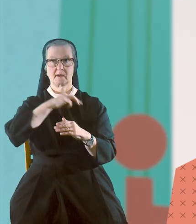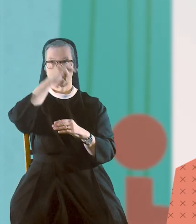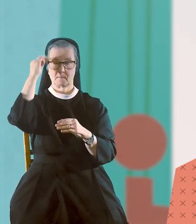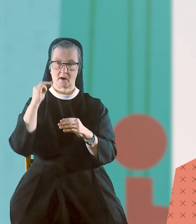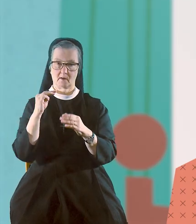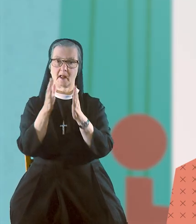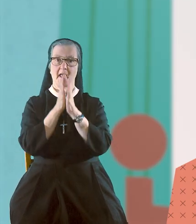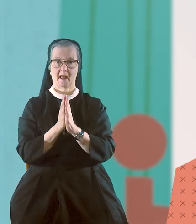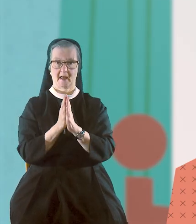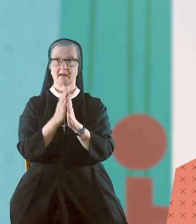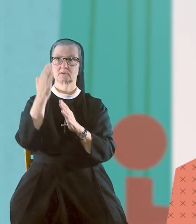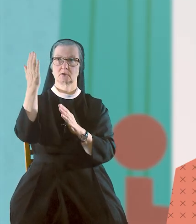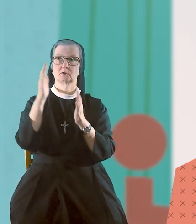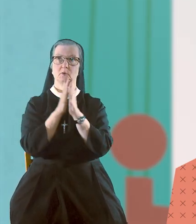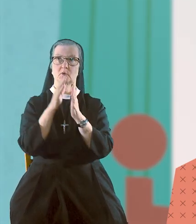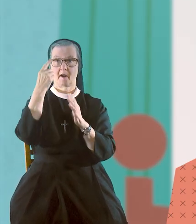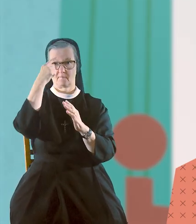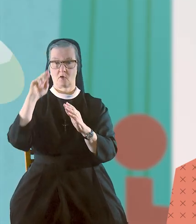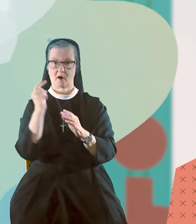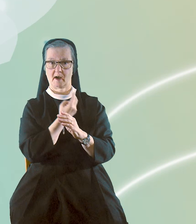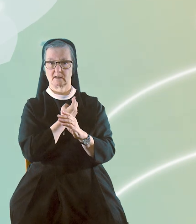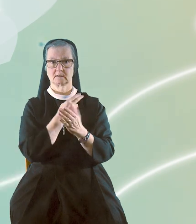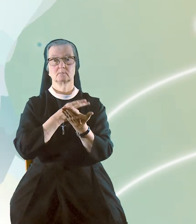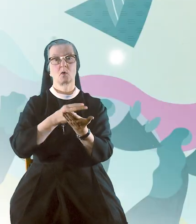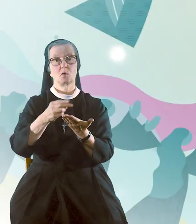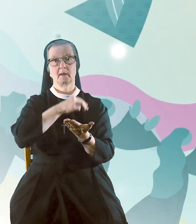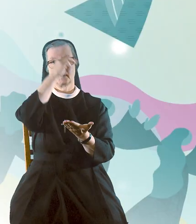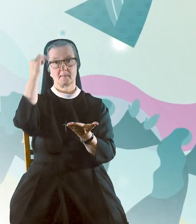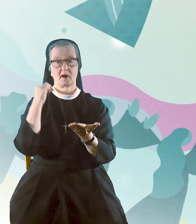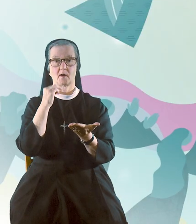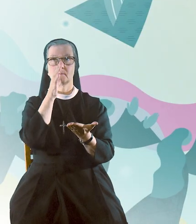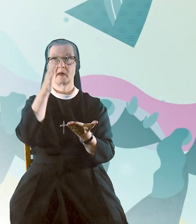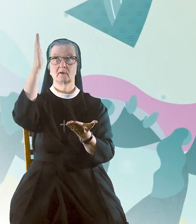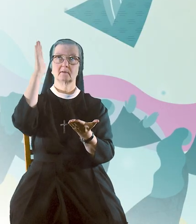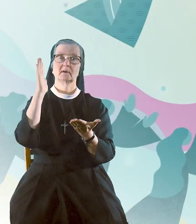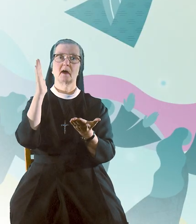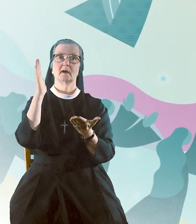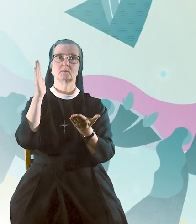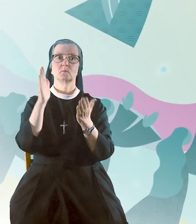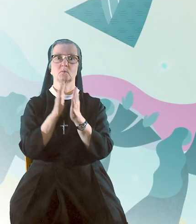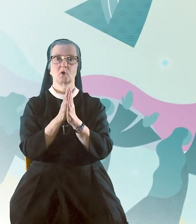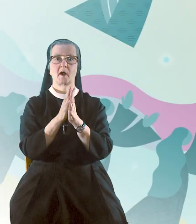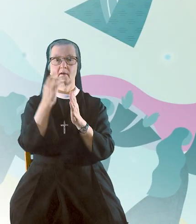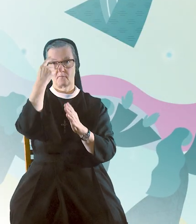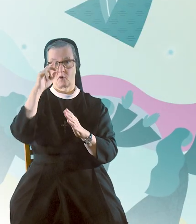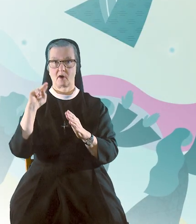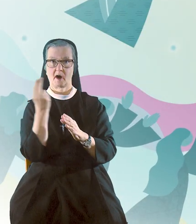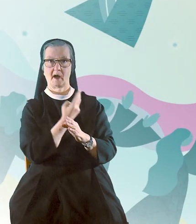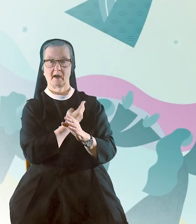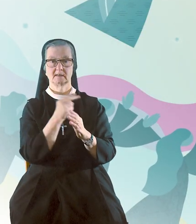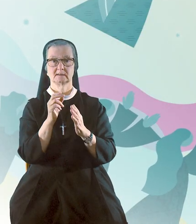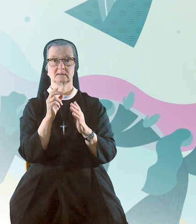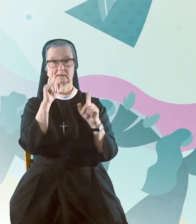Mary, we ask her to pray for us. Holy Mary, Mother of God, pray